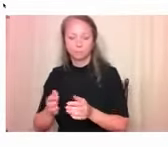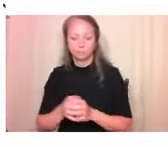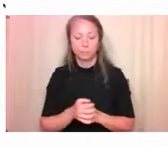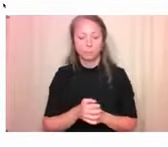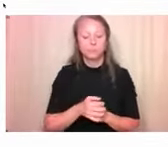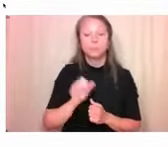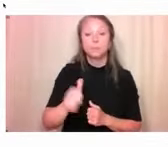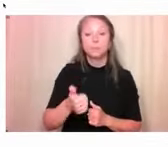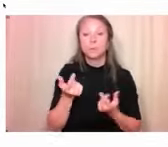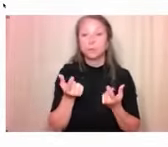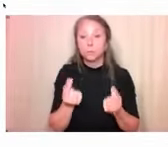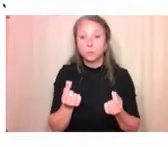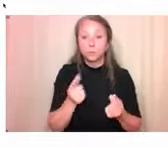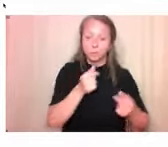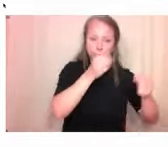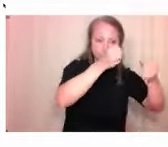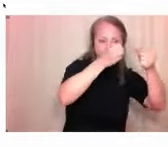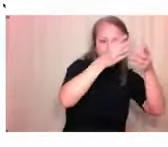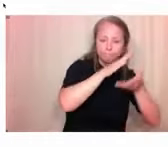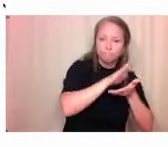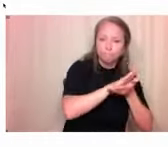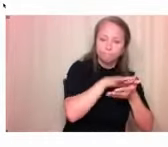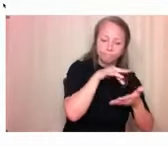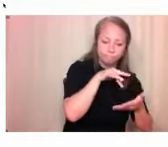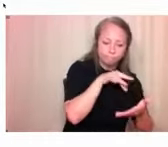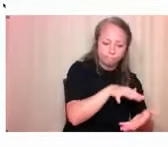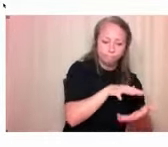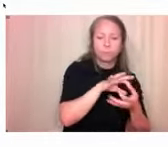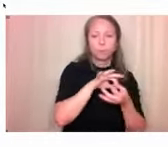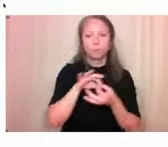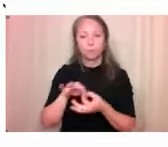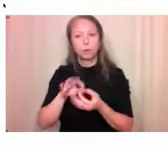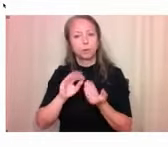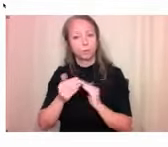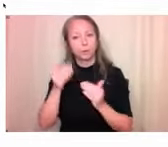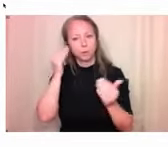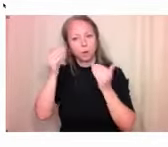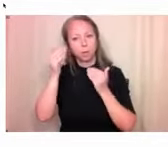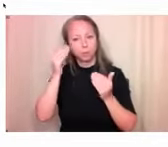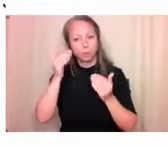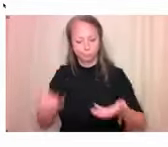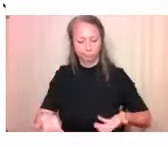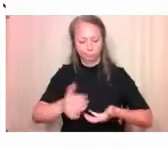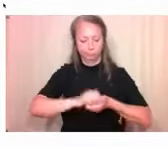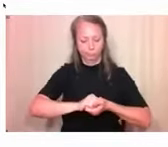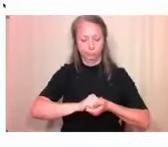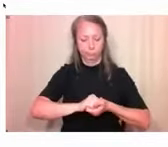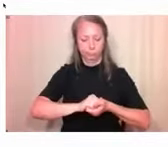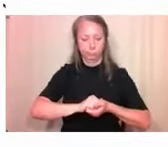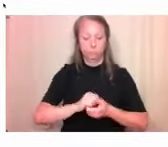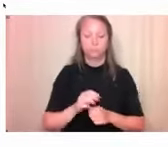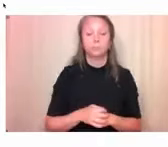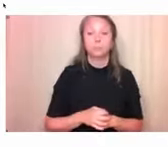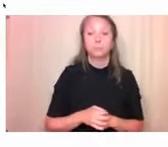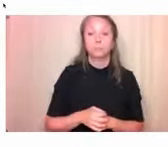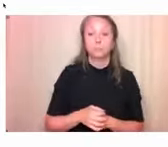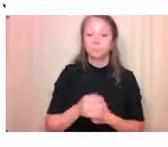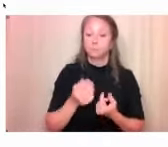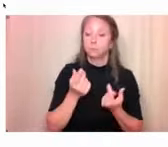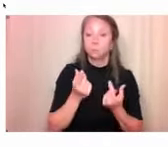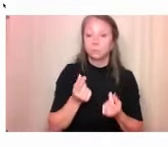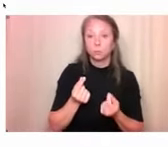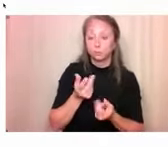knowledge and community knowledge. So we do this by working closely with community partners who have first-hand experience